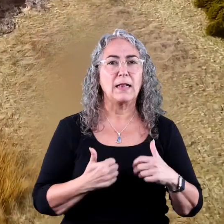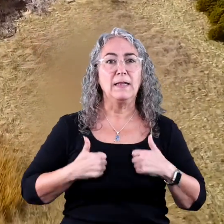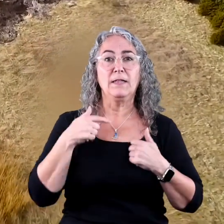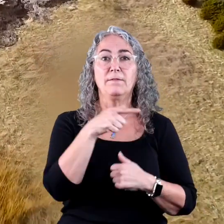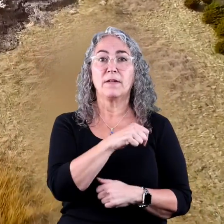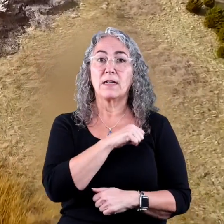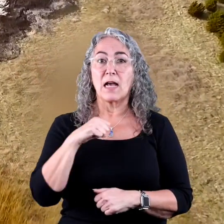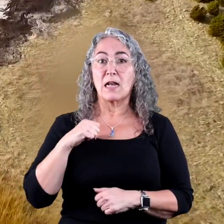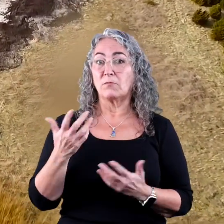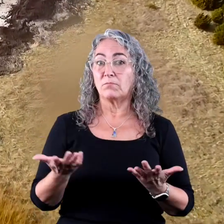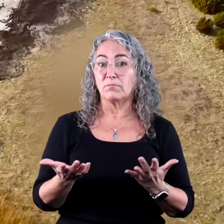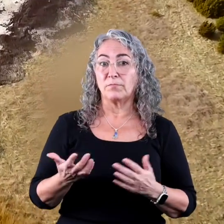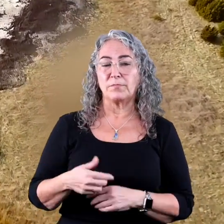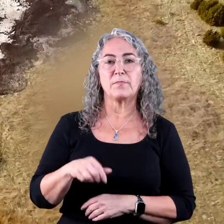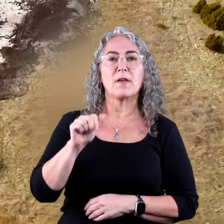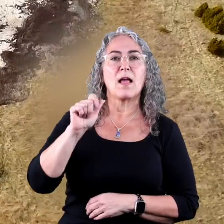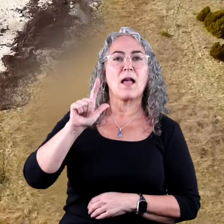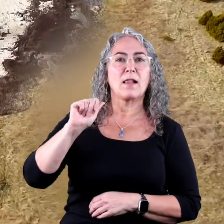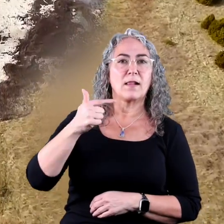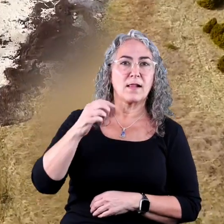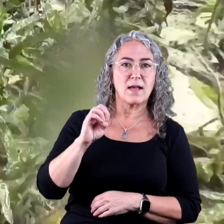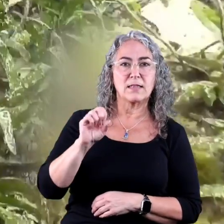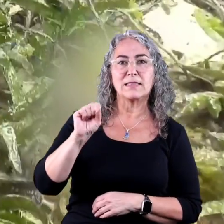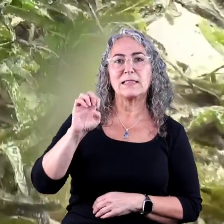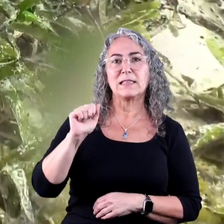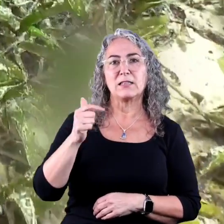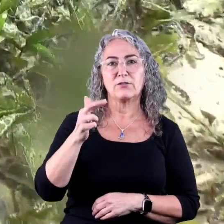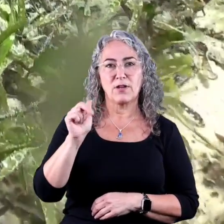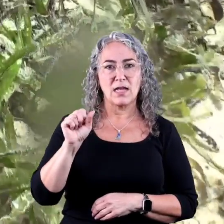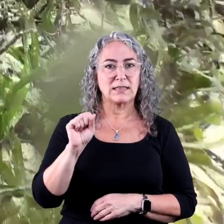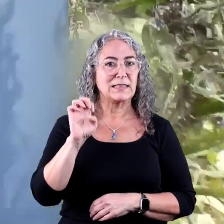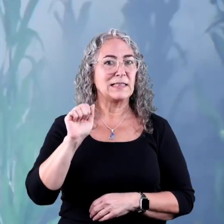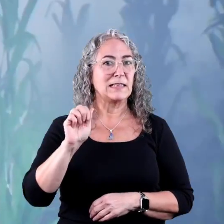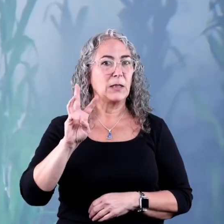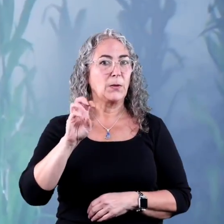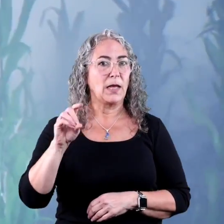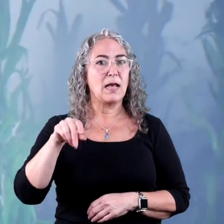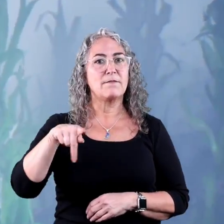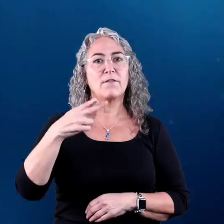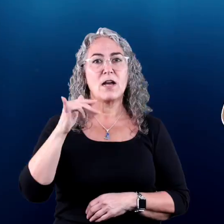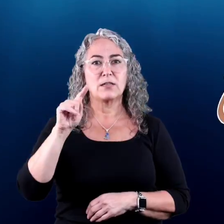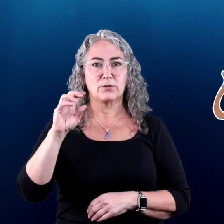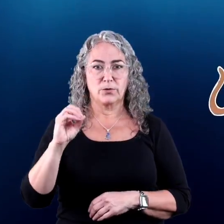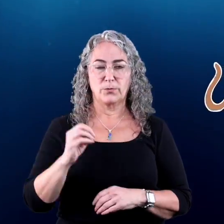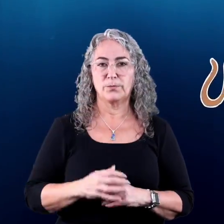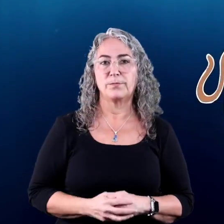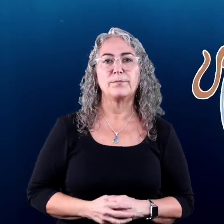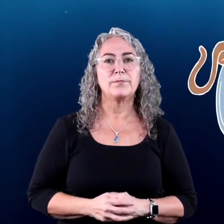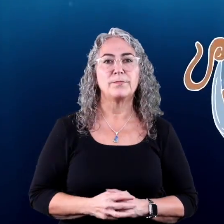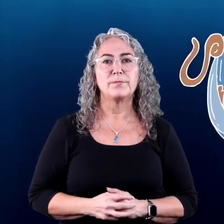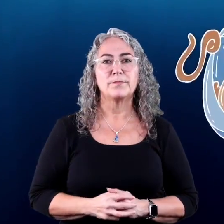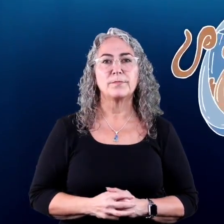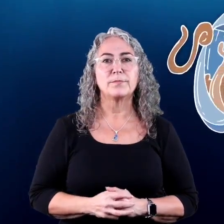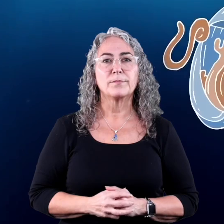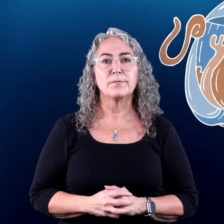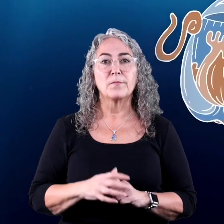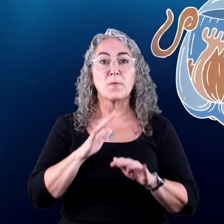plant life in the Atlantic Ocean is algae, seagrass, seaweed, and phytoplankton.